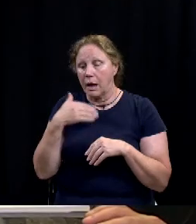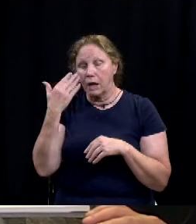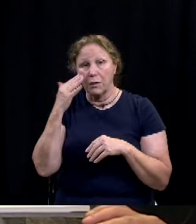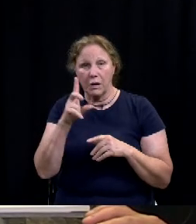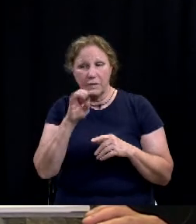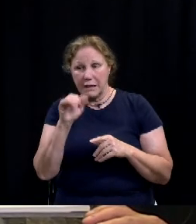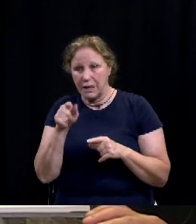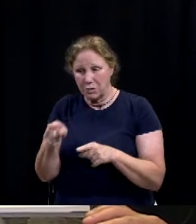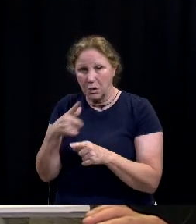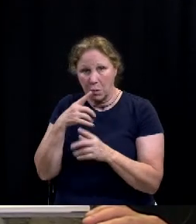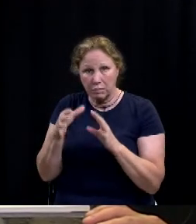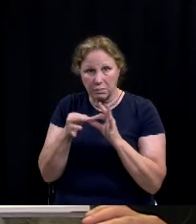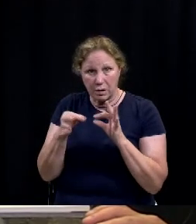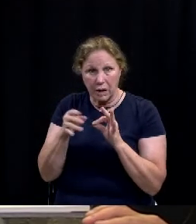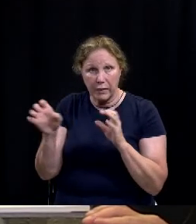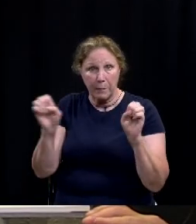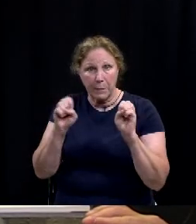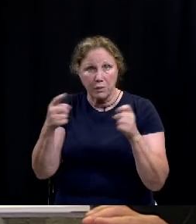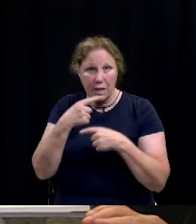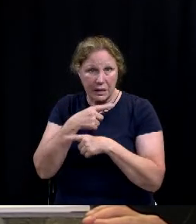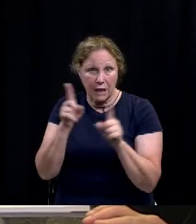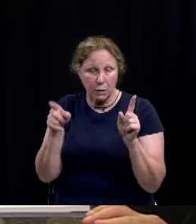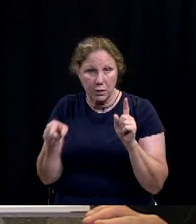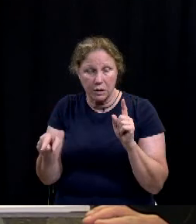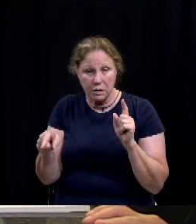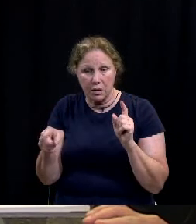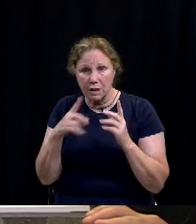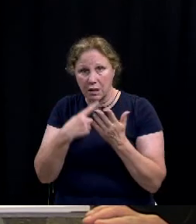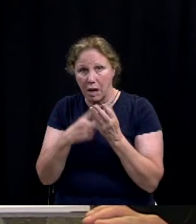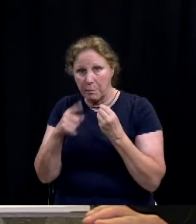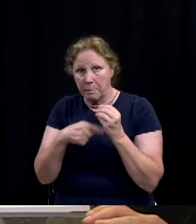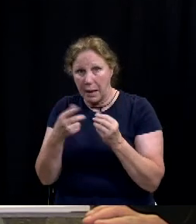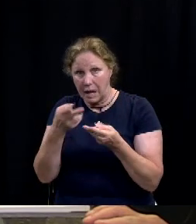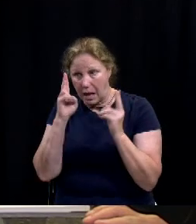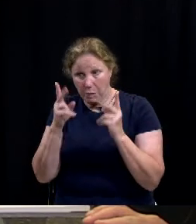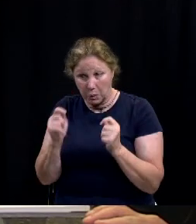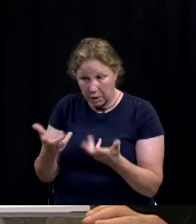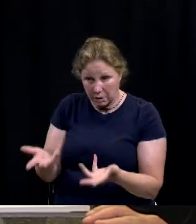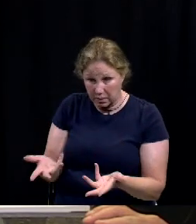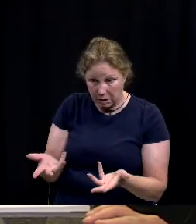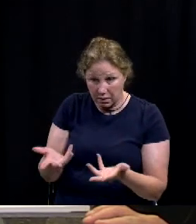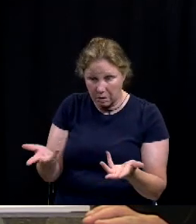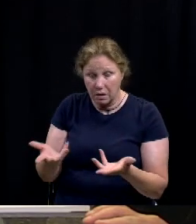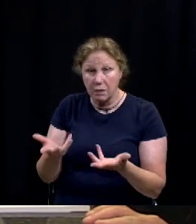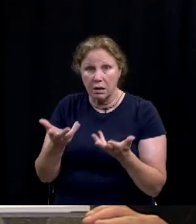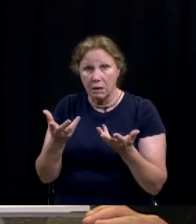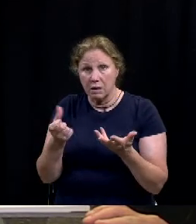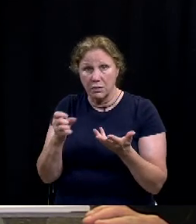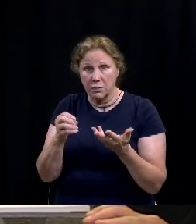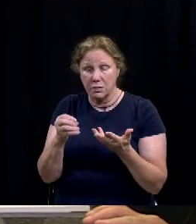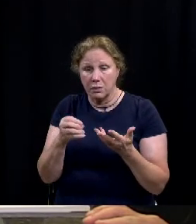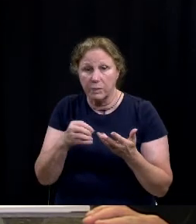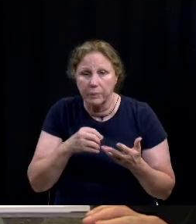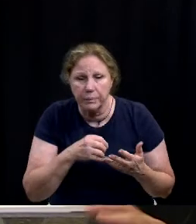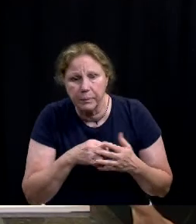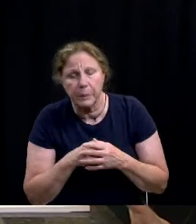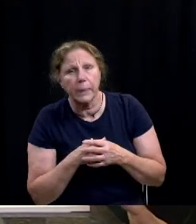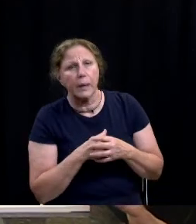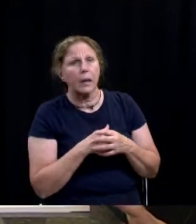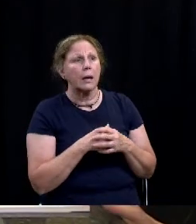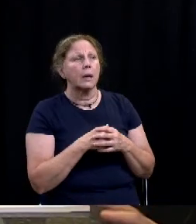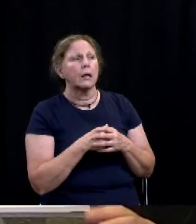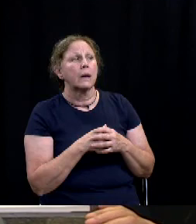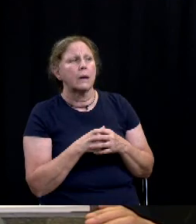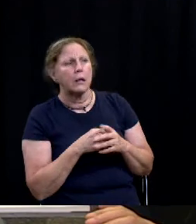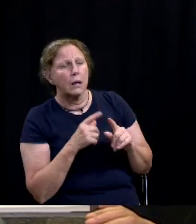wants to very briefly under the emergency declaration uh talk about halloween real quickly so uh specifically california from the um health